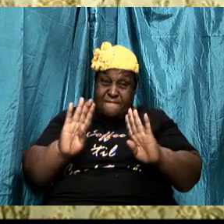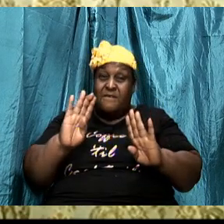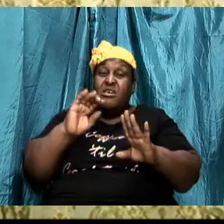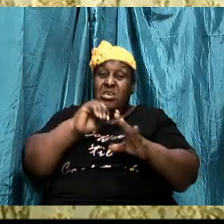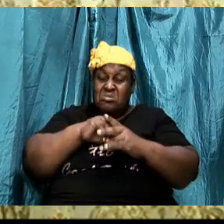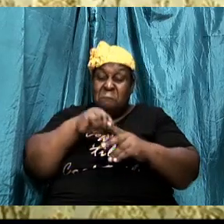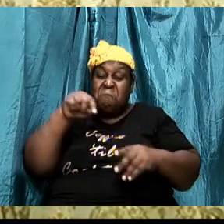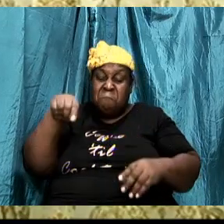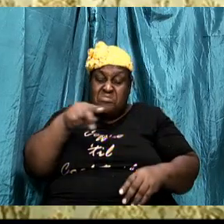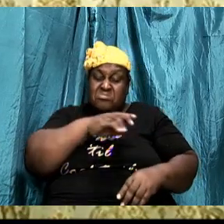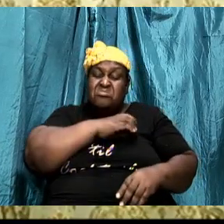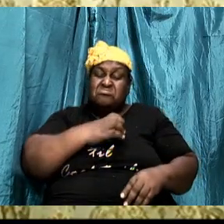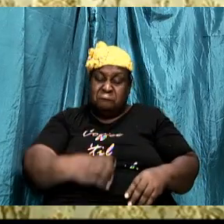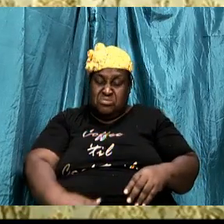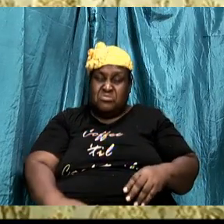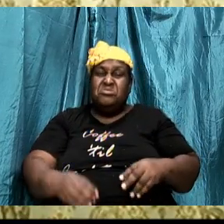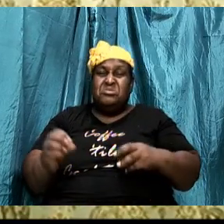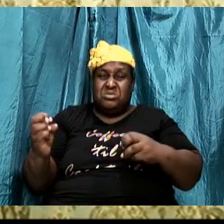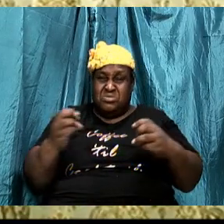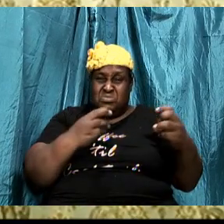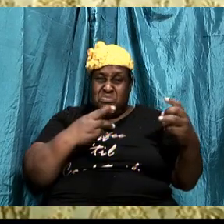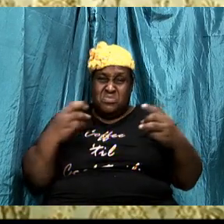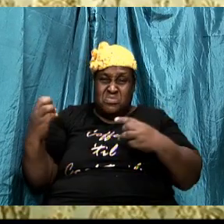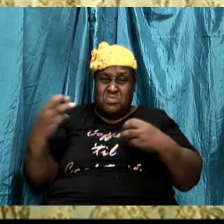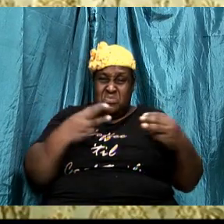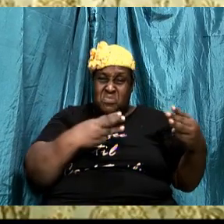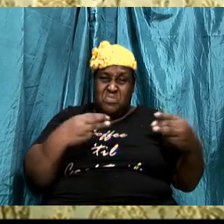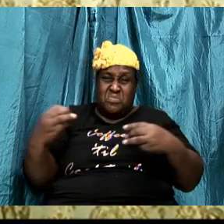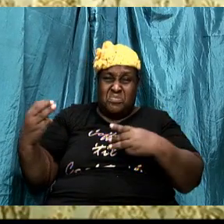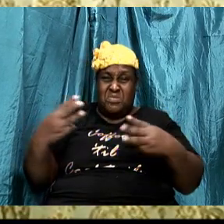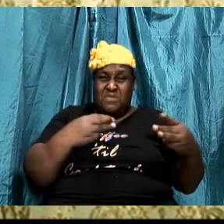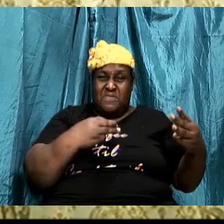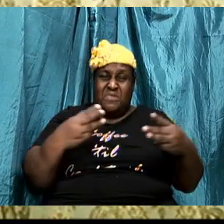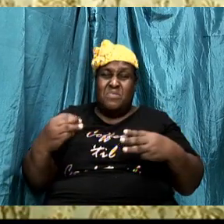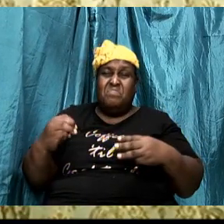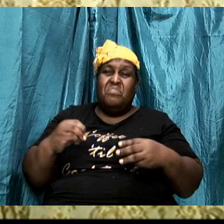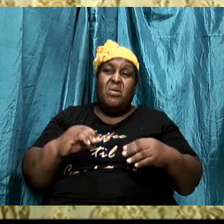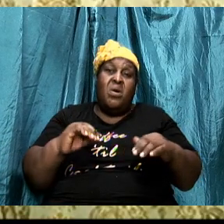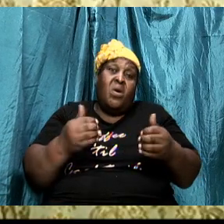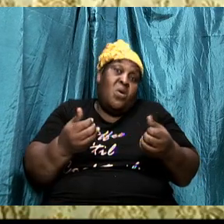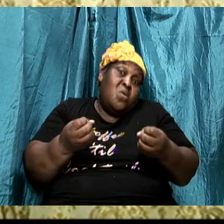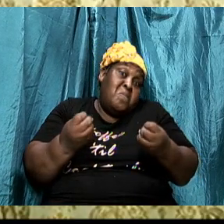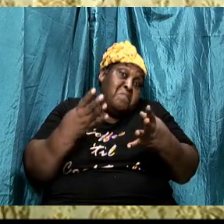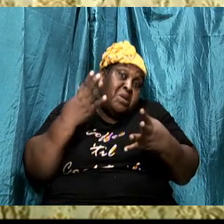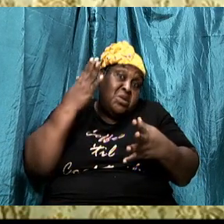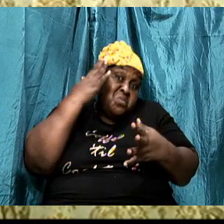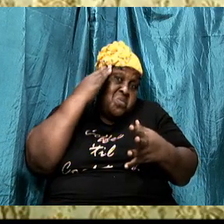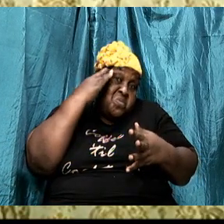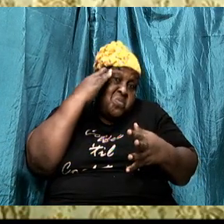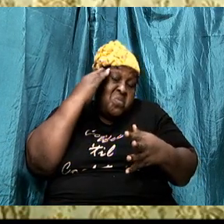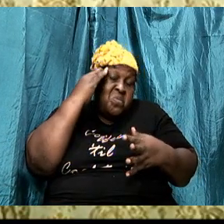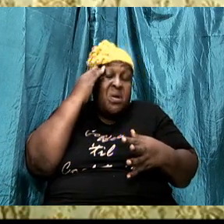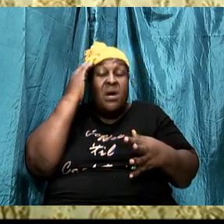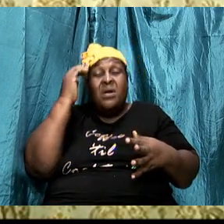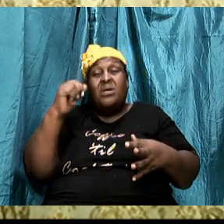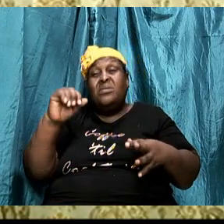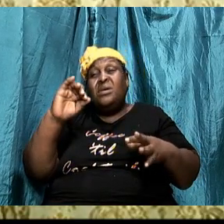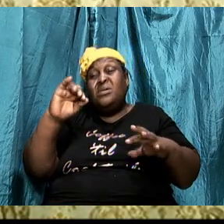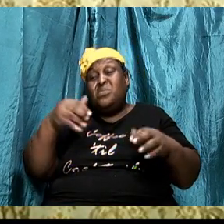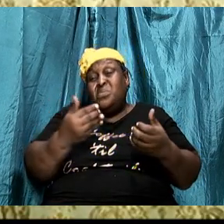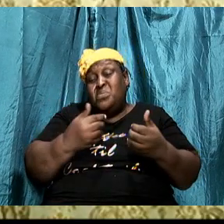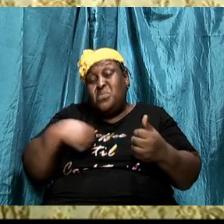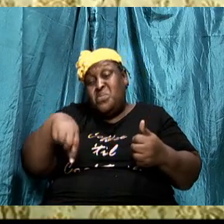warfare. We ask, how many of us know, how many of us are aware that we are up